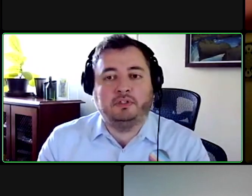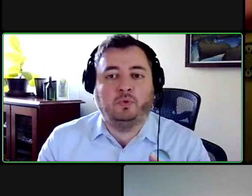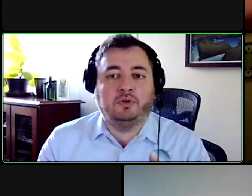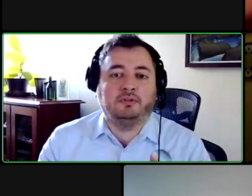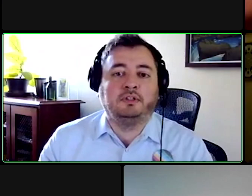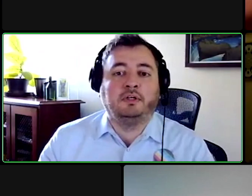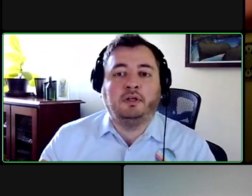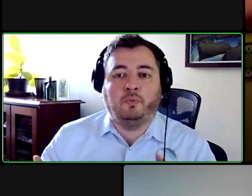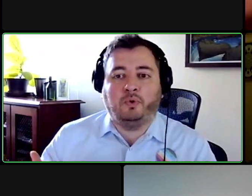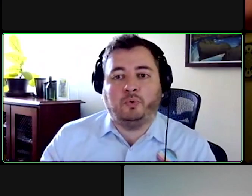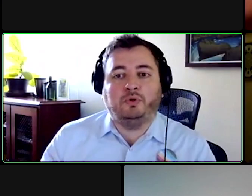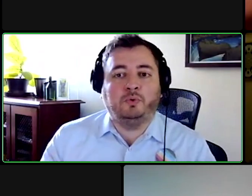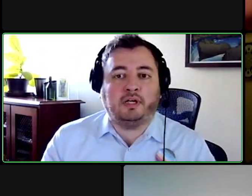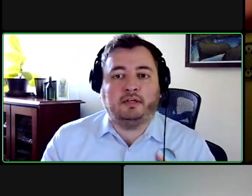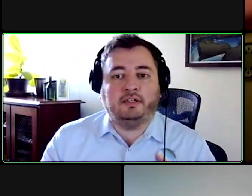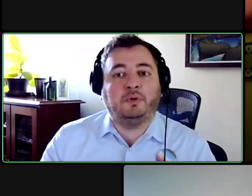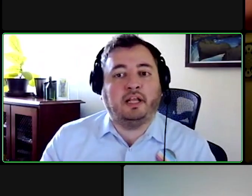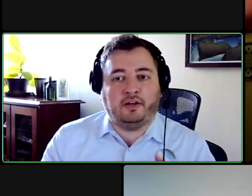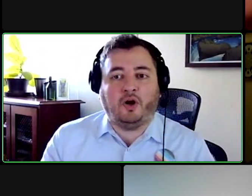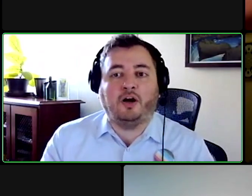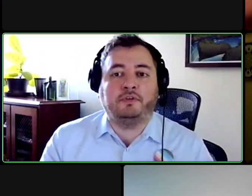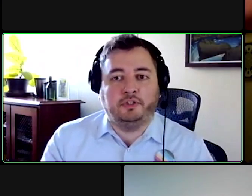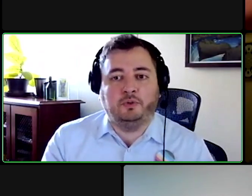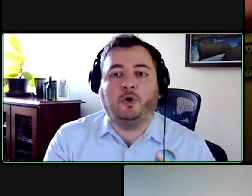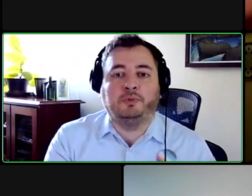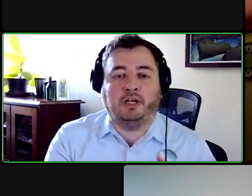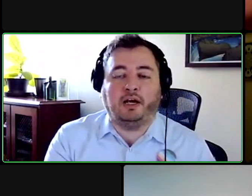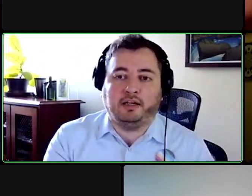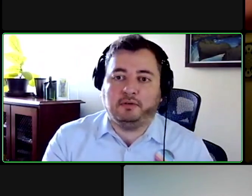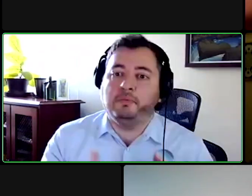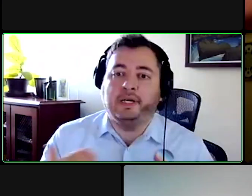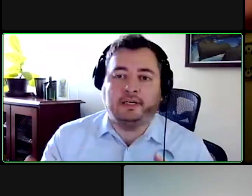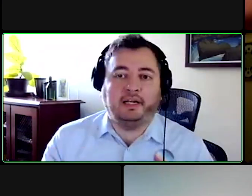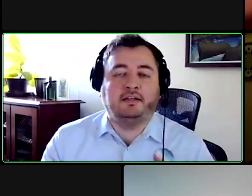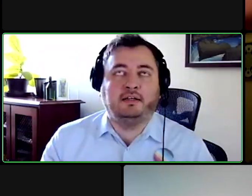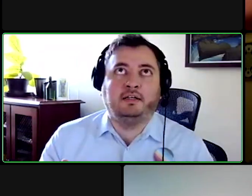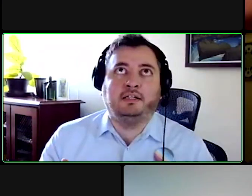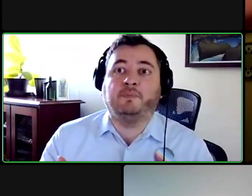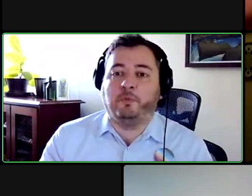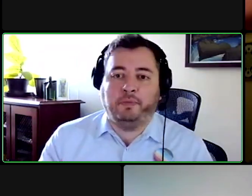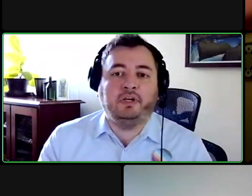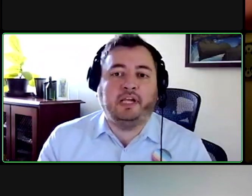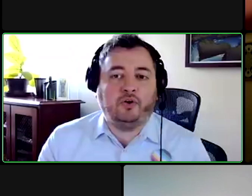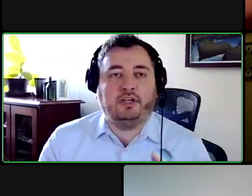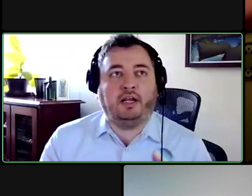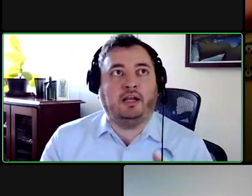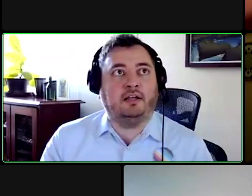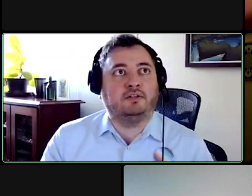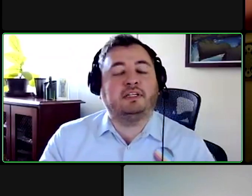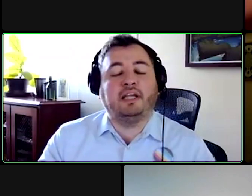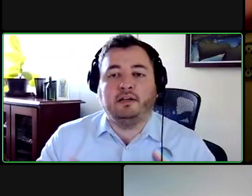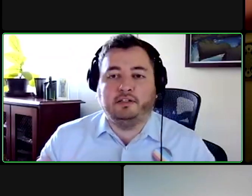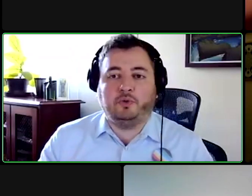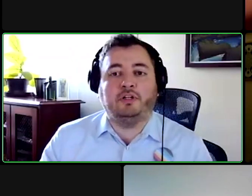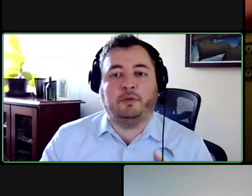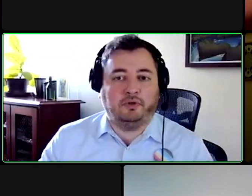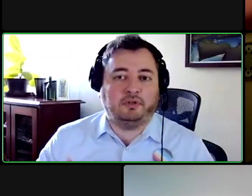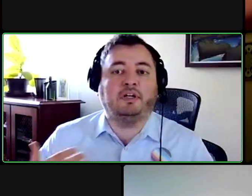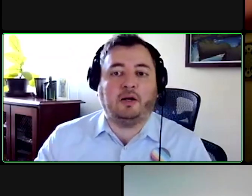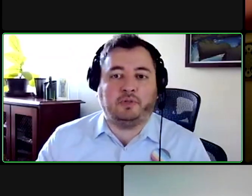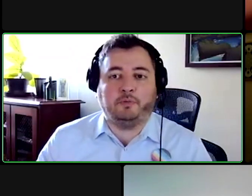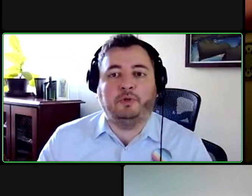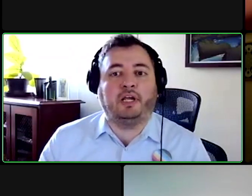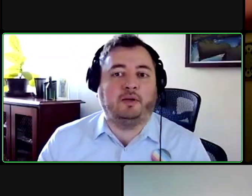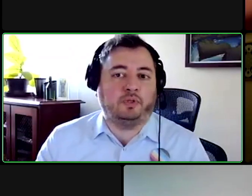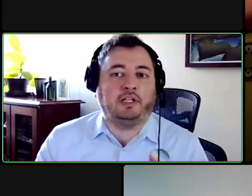disabilities world who use signing they can often use phone sign and it may take some familiarity and getting used to that